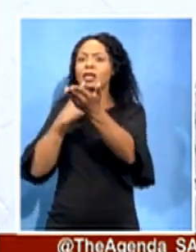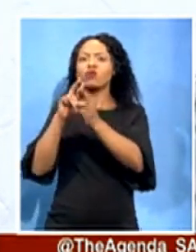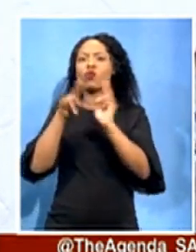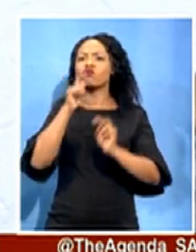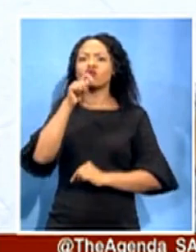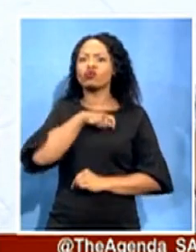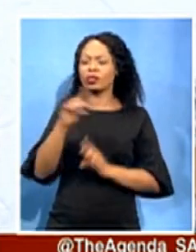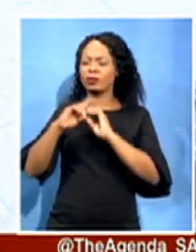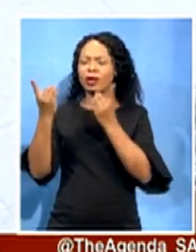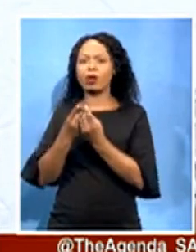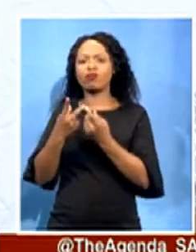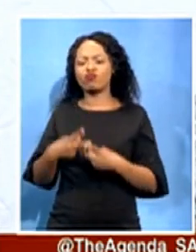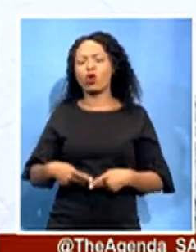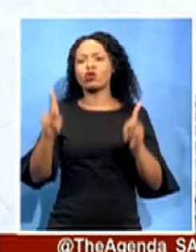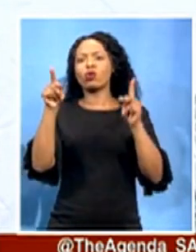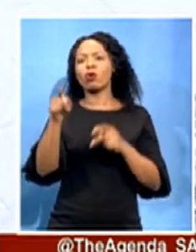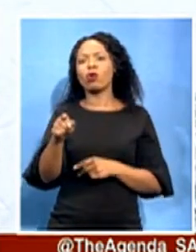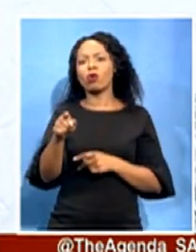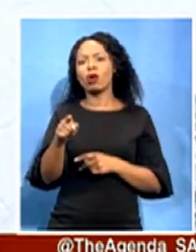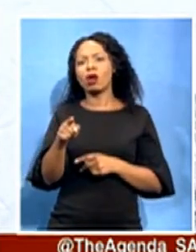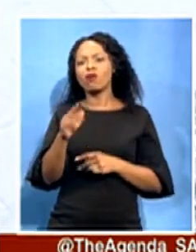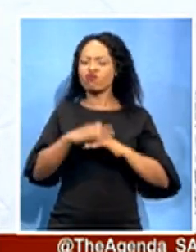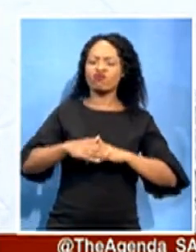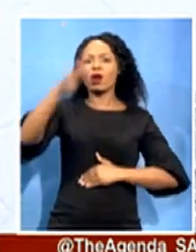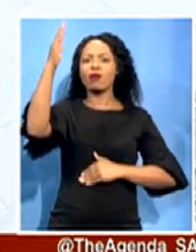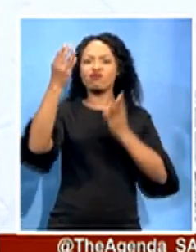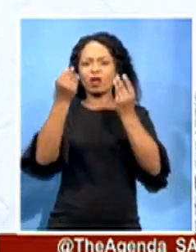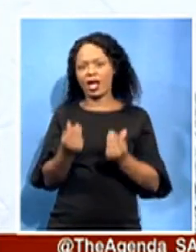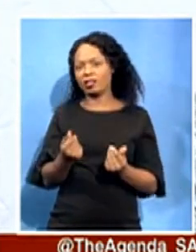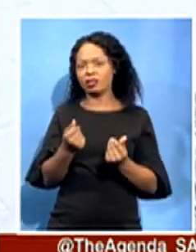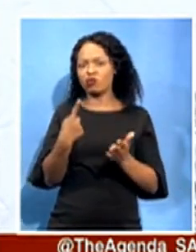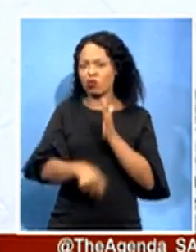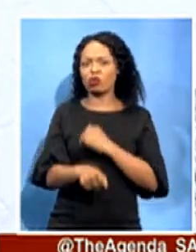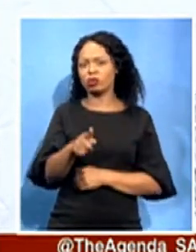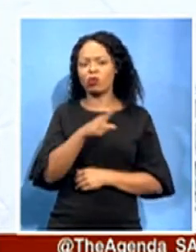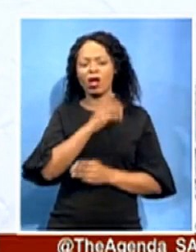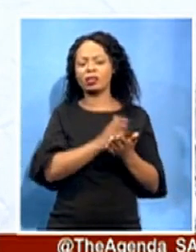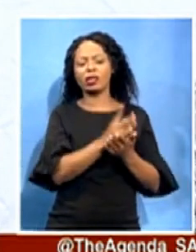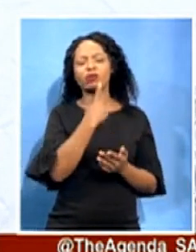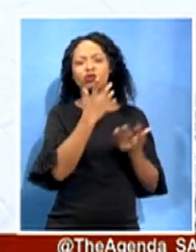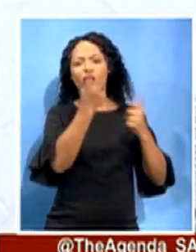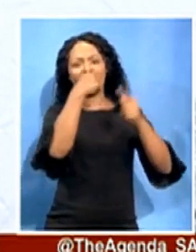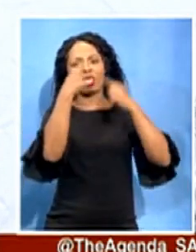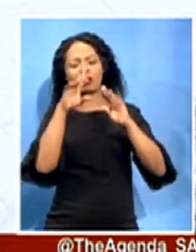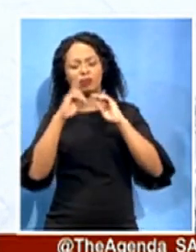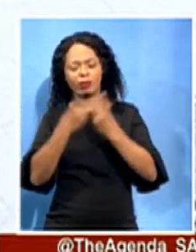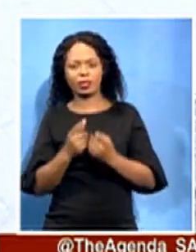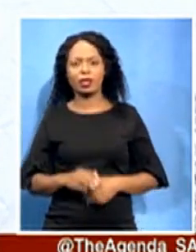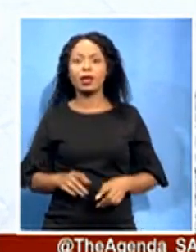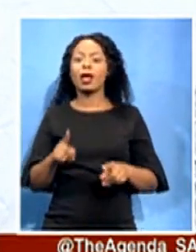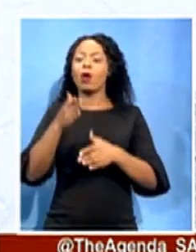price, or even higher, as alleged by certain people. The officials involved painstakingly negotiated